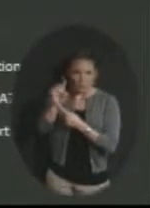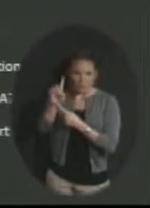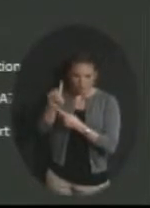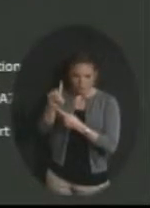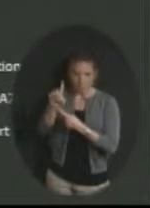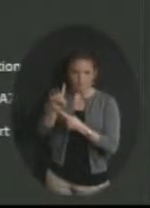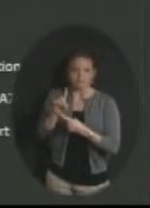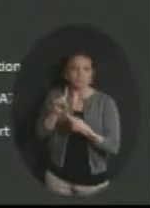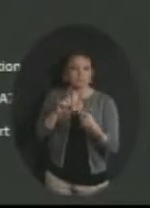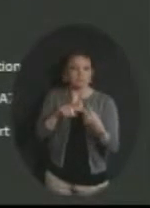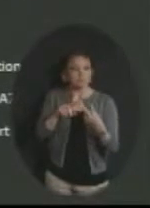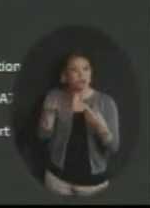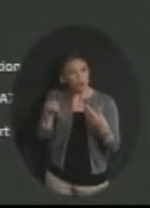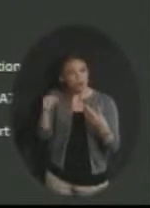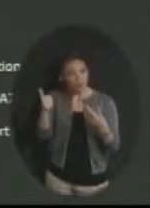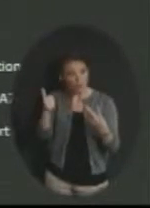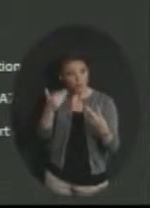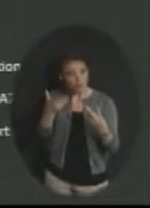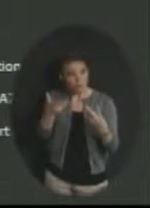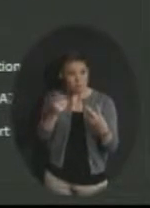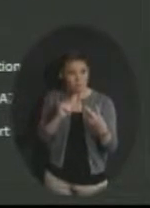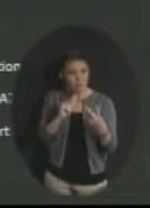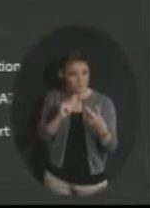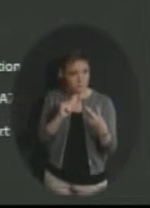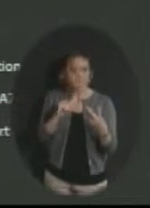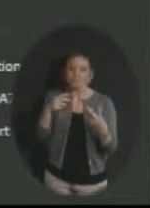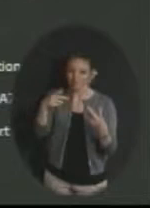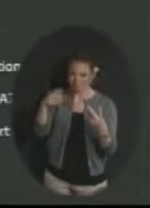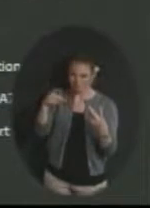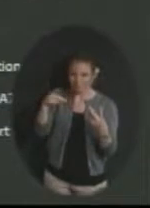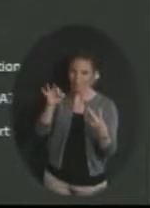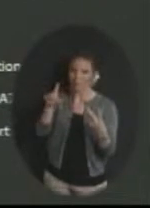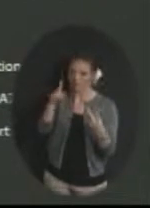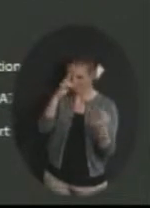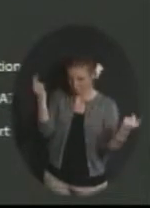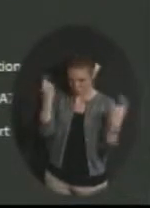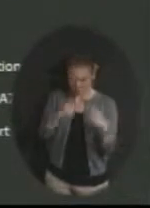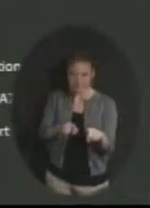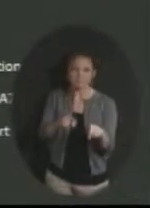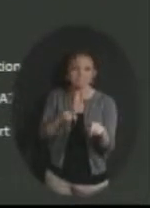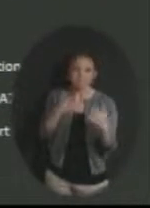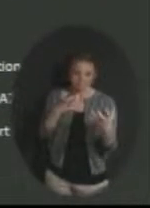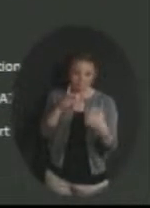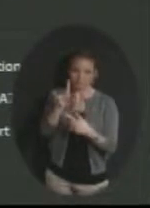that some comments about that too okay anything else